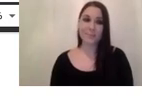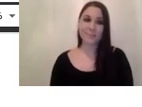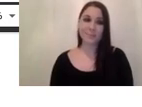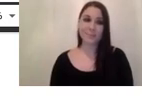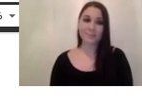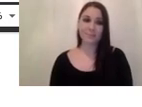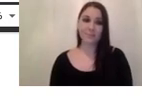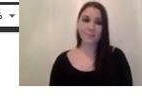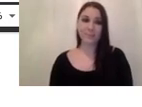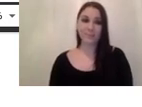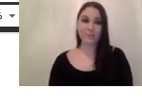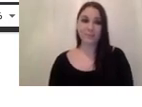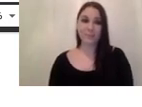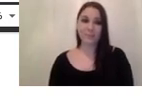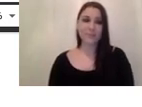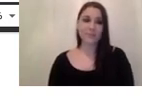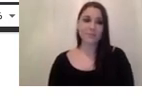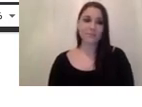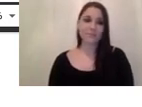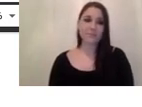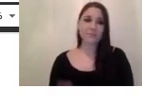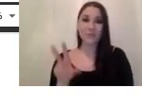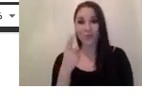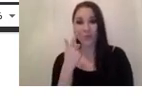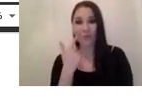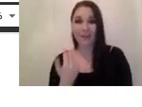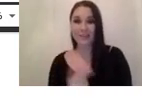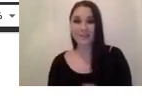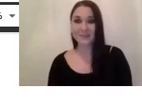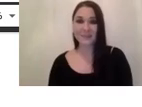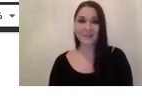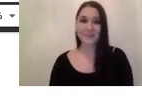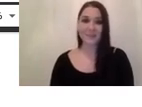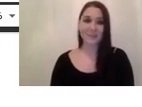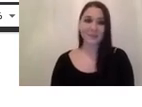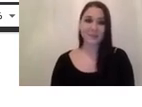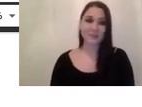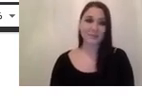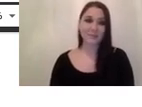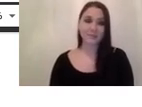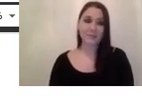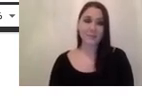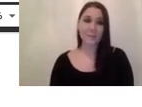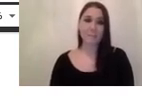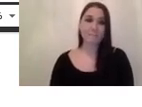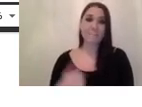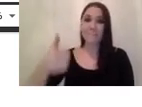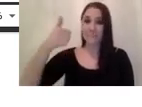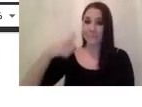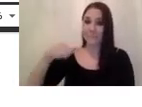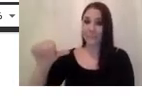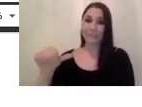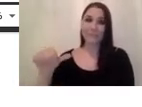yeah not so nice things and in the second point we have the camera link interface